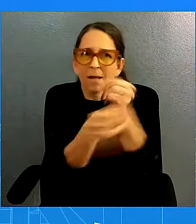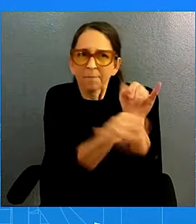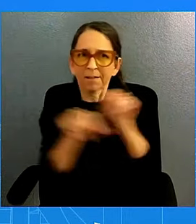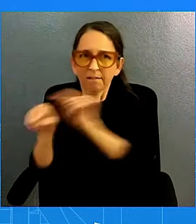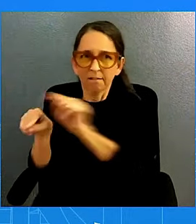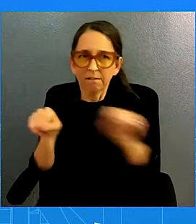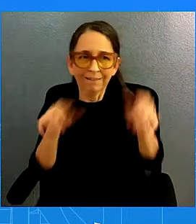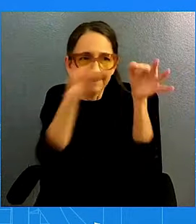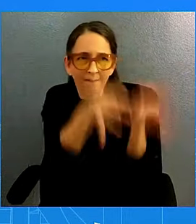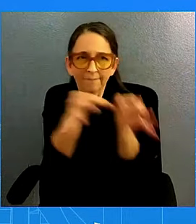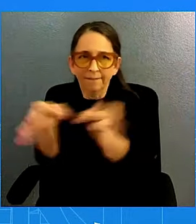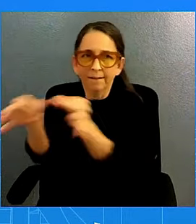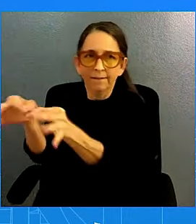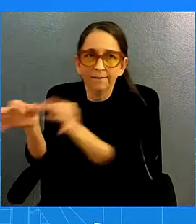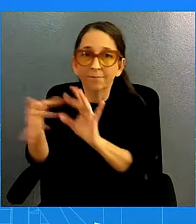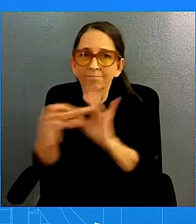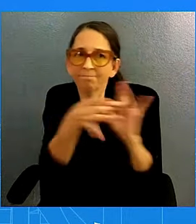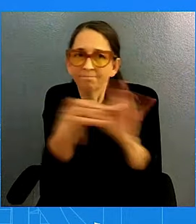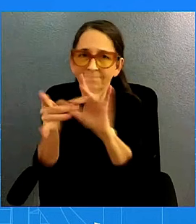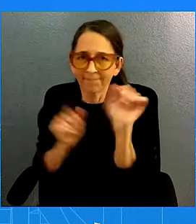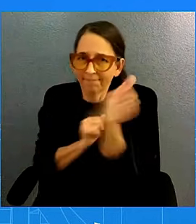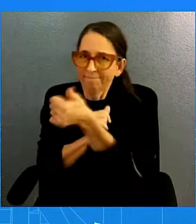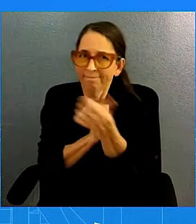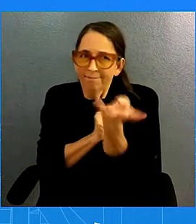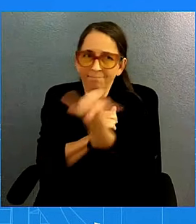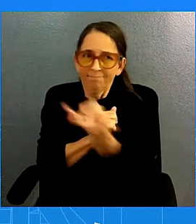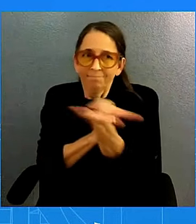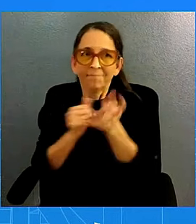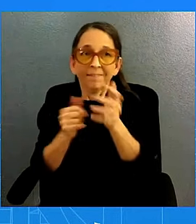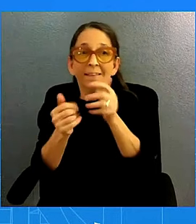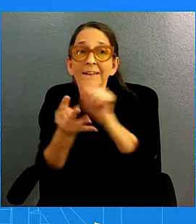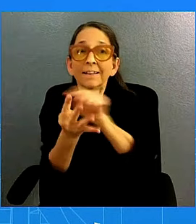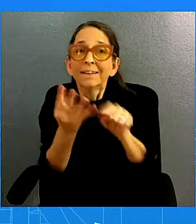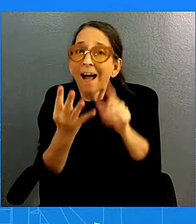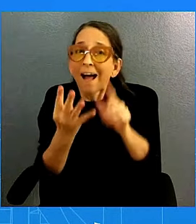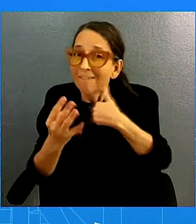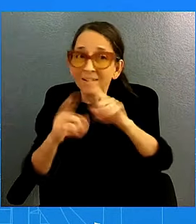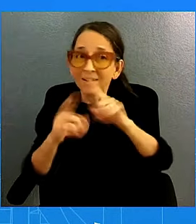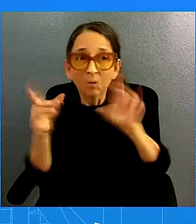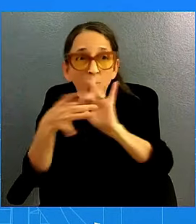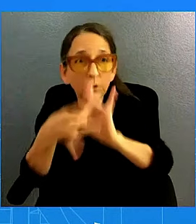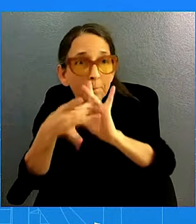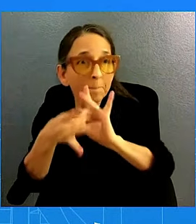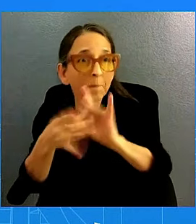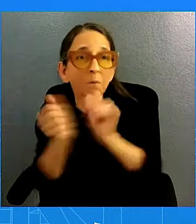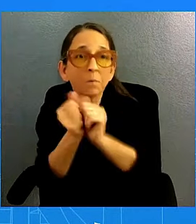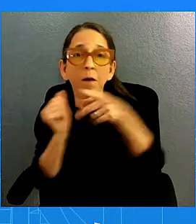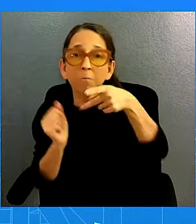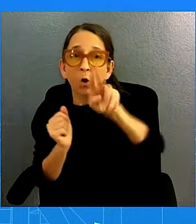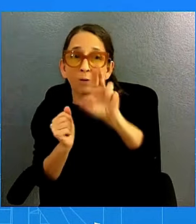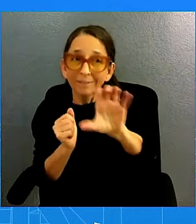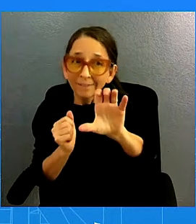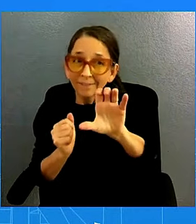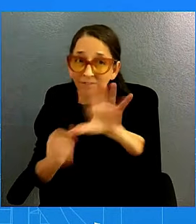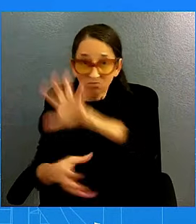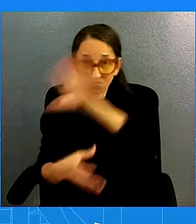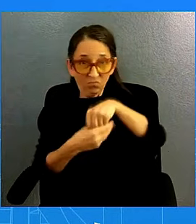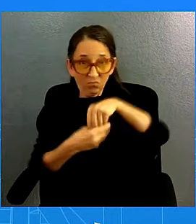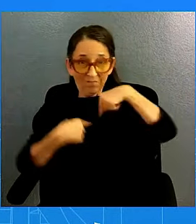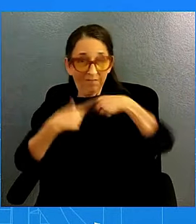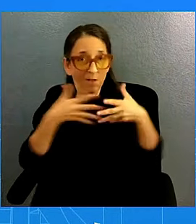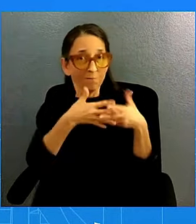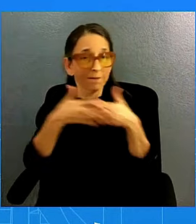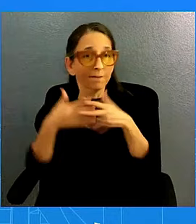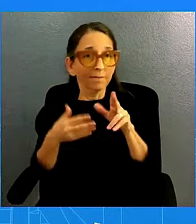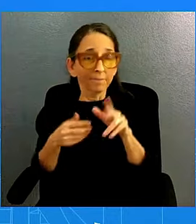looks. Each of them has a different relationship with the PRC, including us. Thank you. Great. Admiral, there's been a decided shift in confidence among